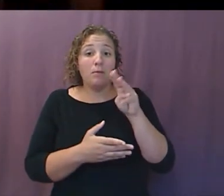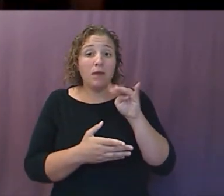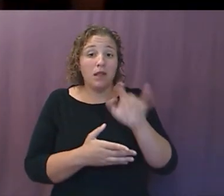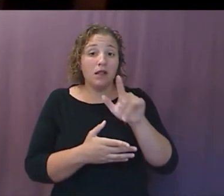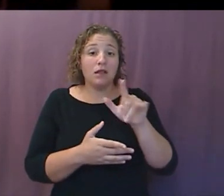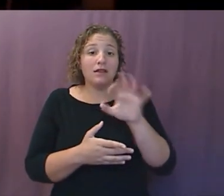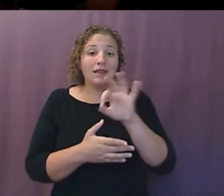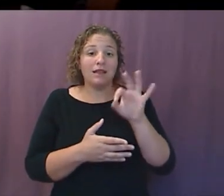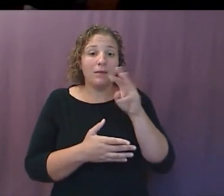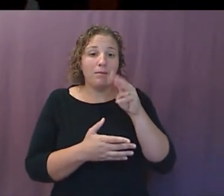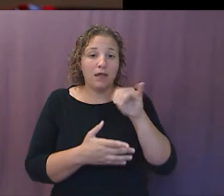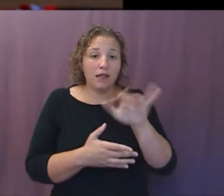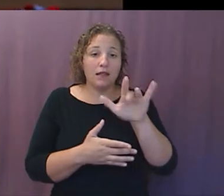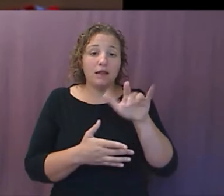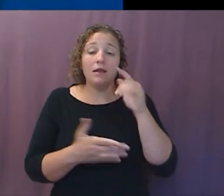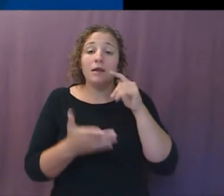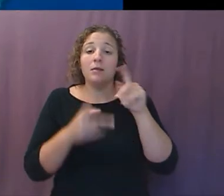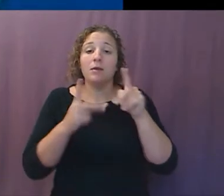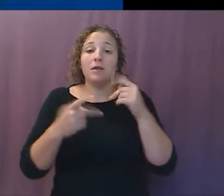each year.